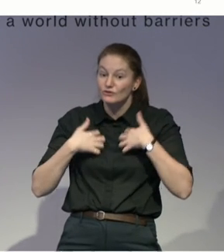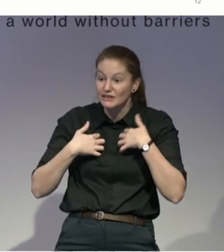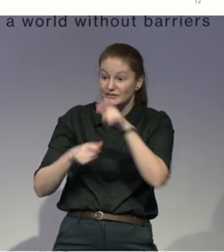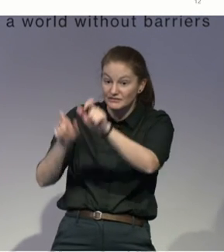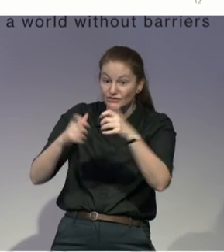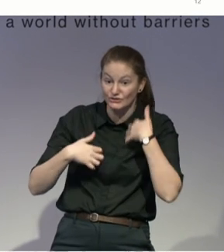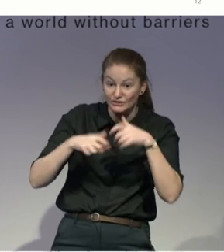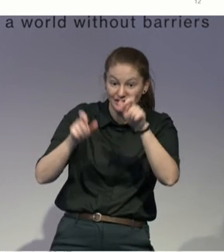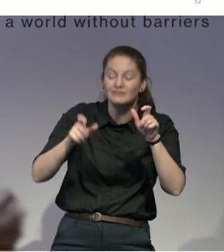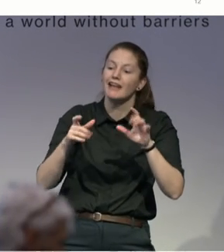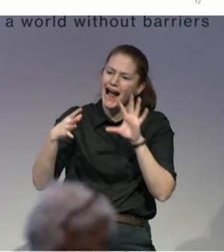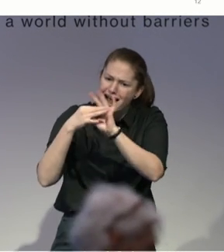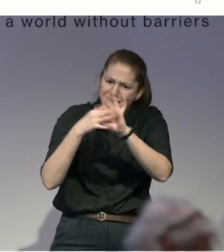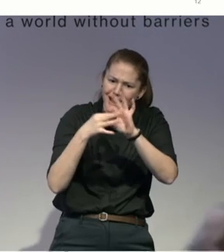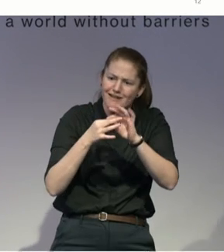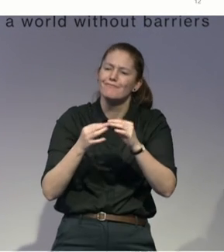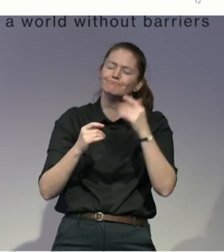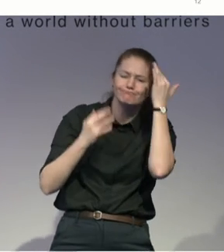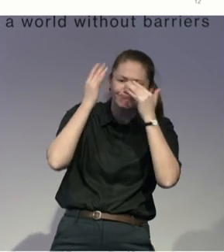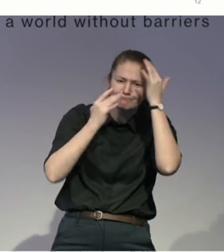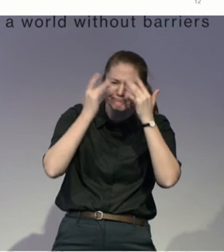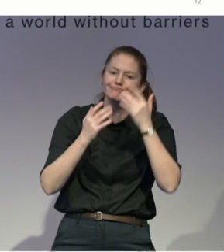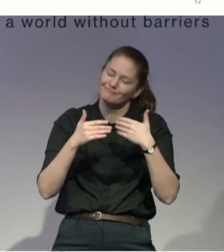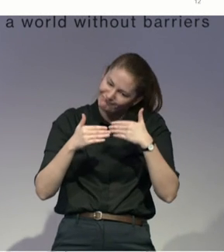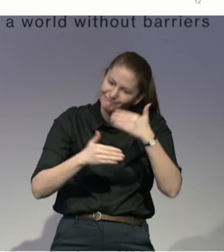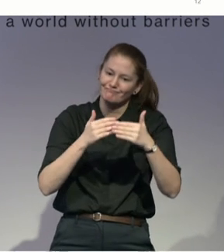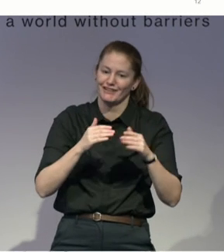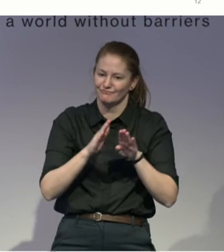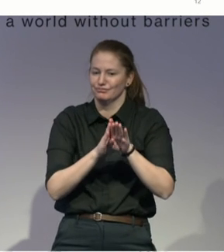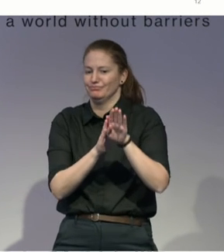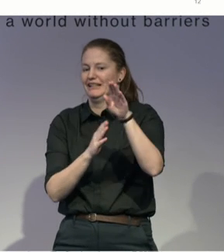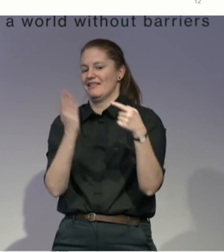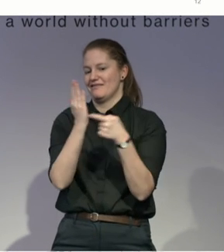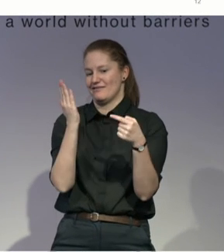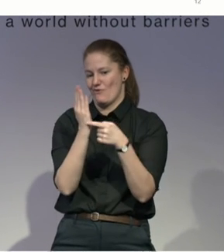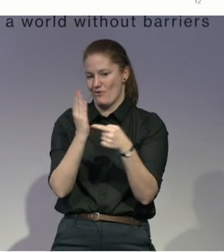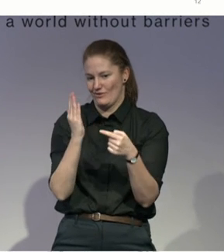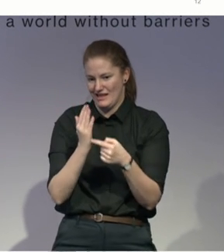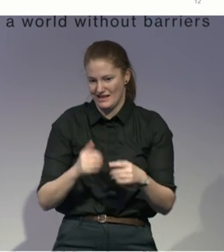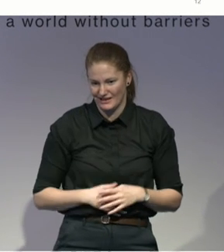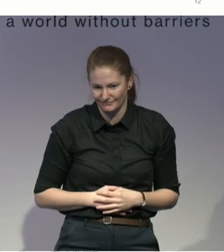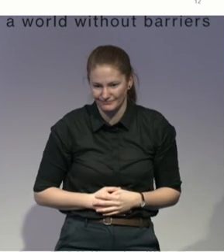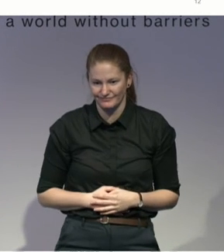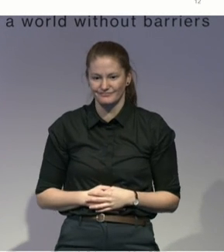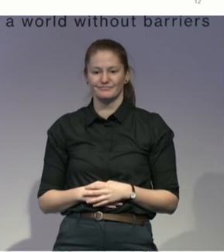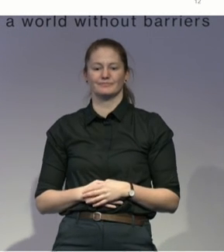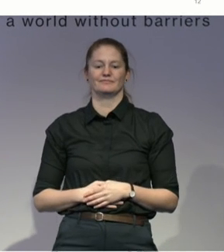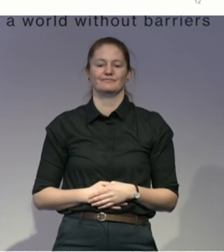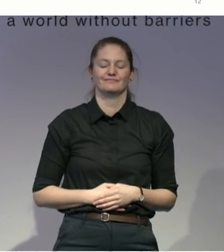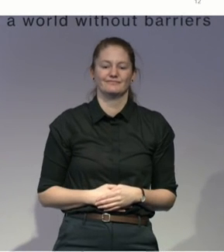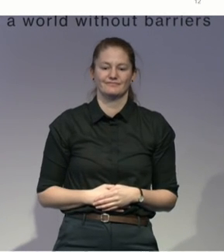So on that note, I mean for everyone here down in the hall, if you are keen to actually link up